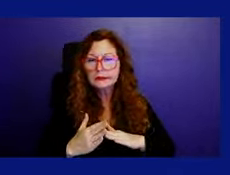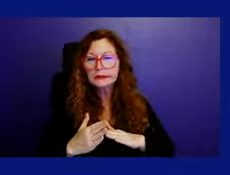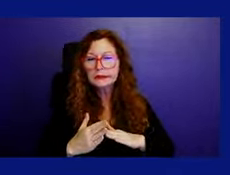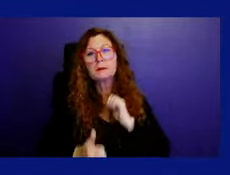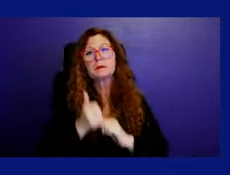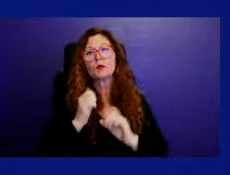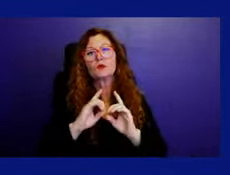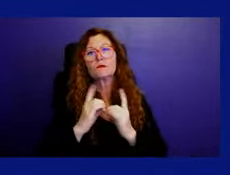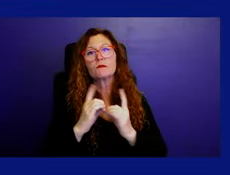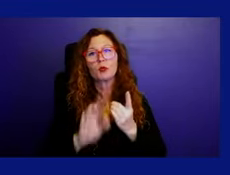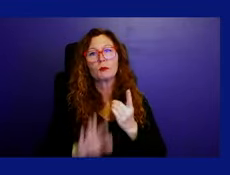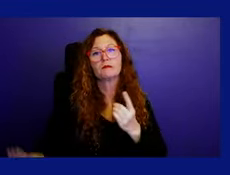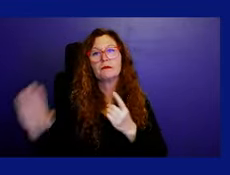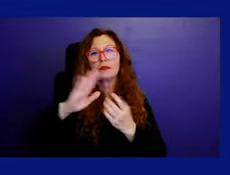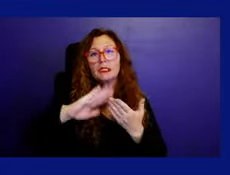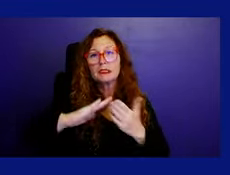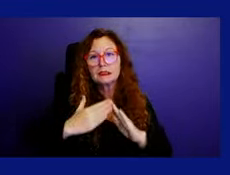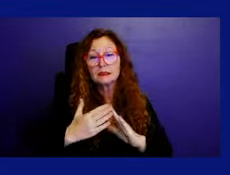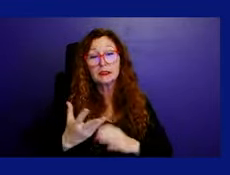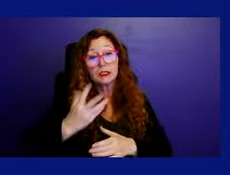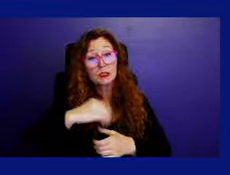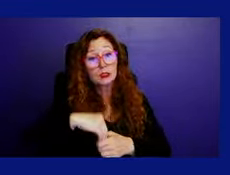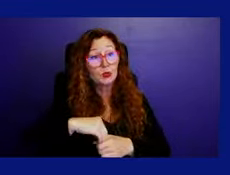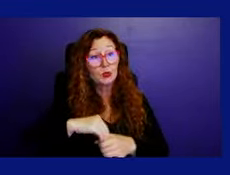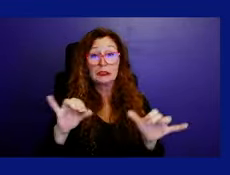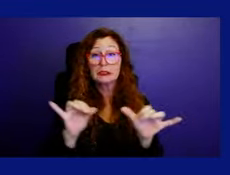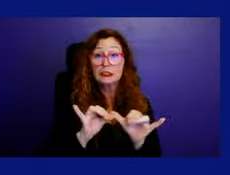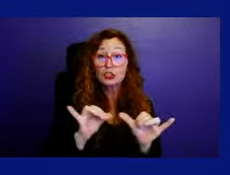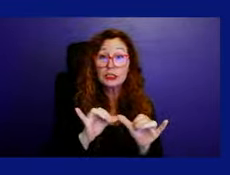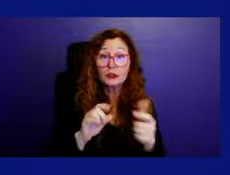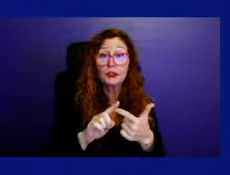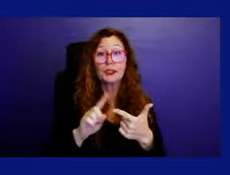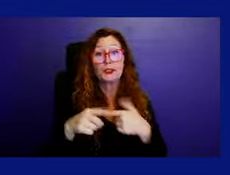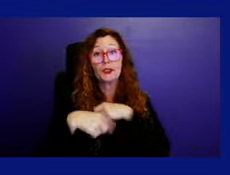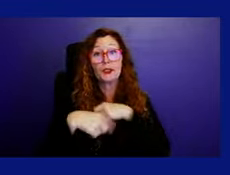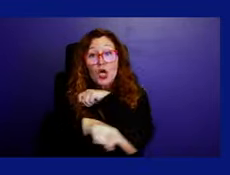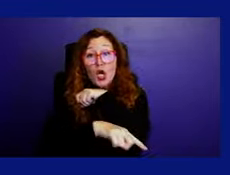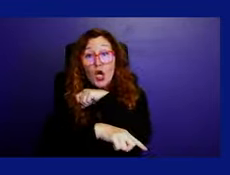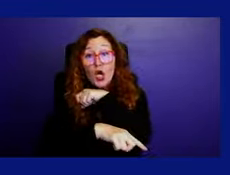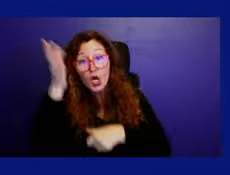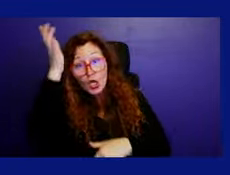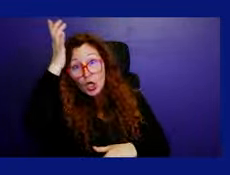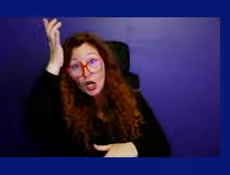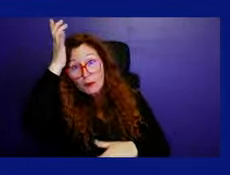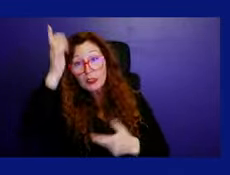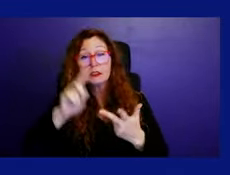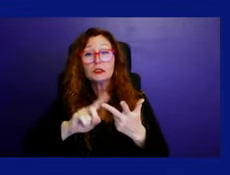So this process includes things like engineering, solid waste reviews, CRA, police, and fire reviews.